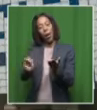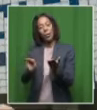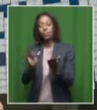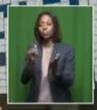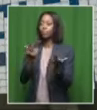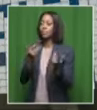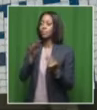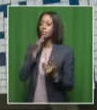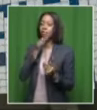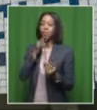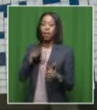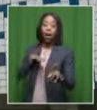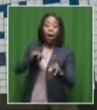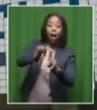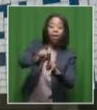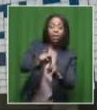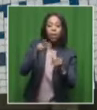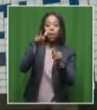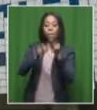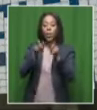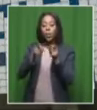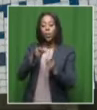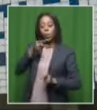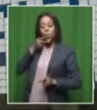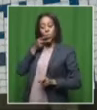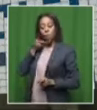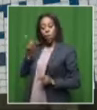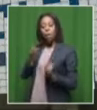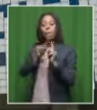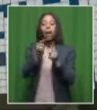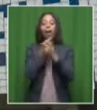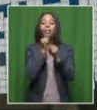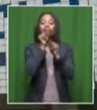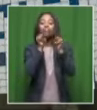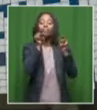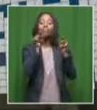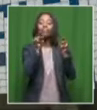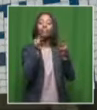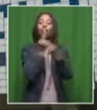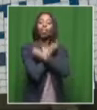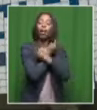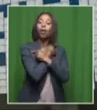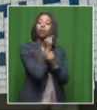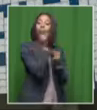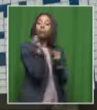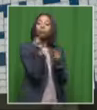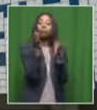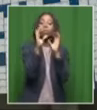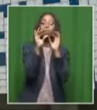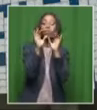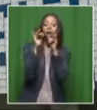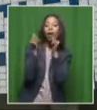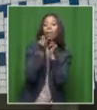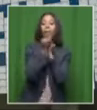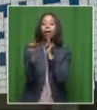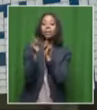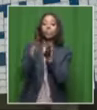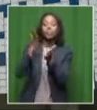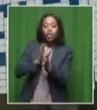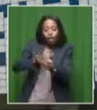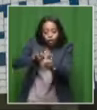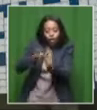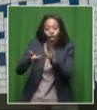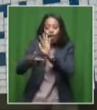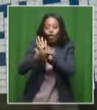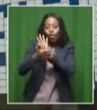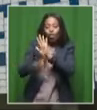not to go after the smokers, but actually the establishments to ensure that they enforce or they obey the